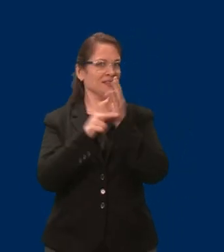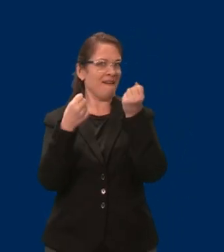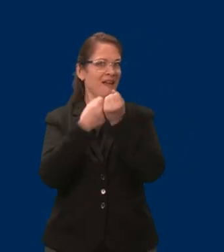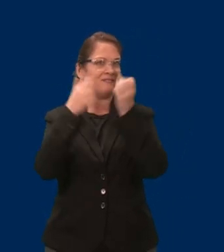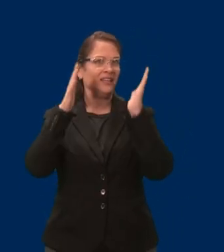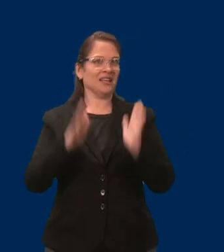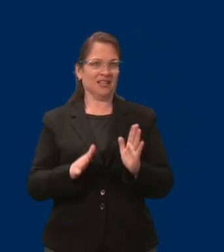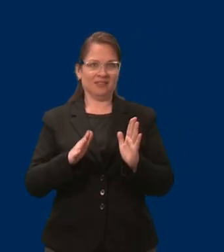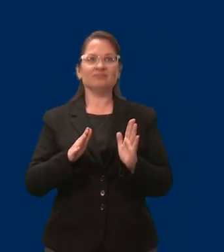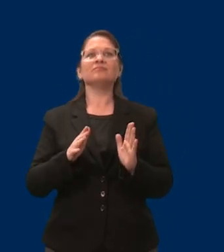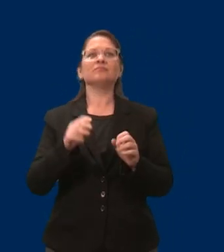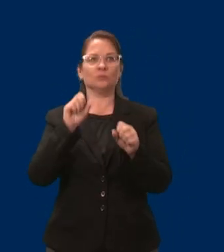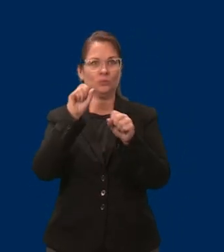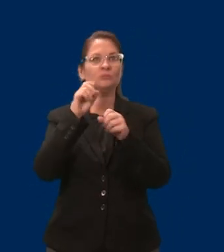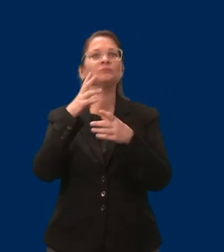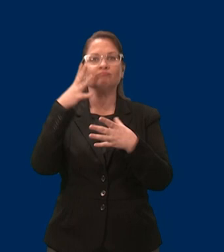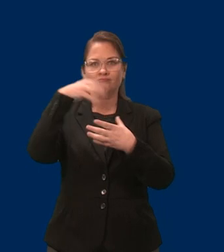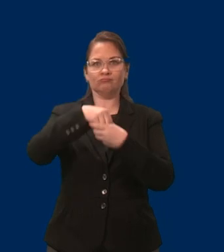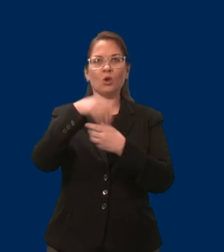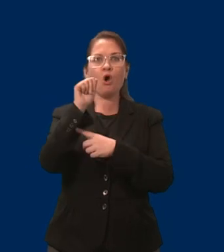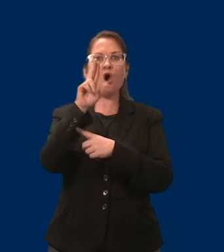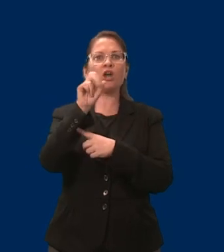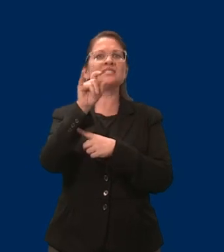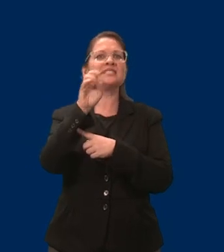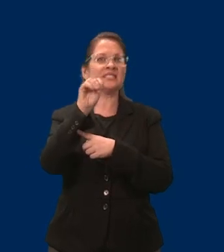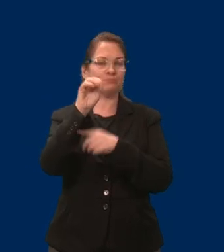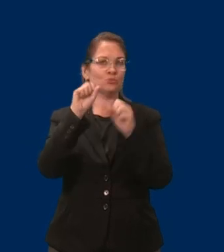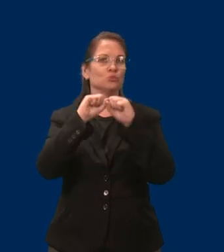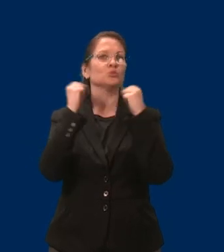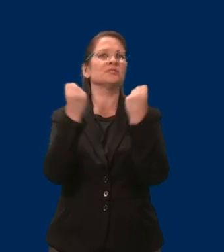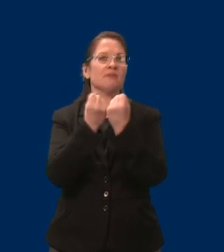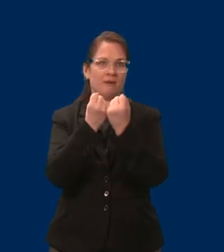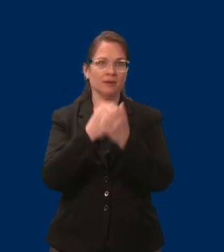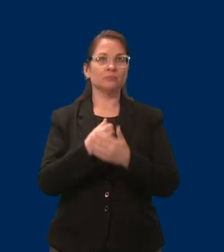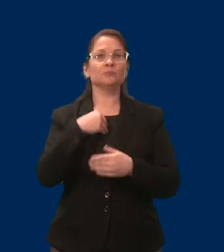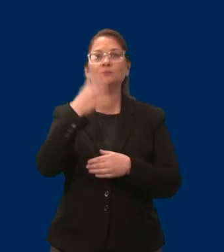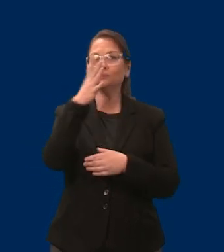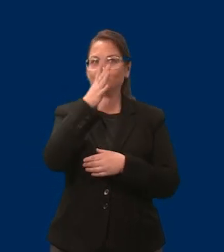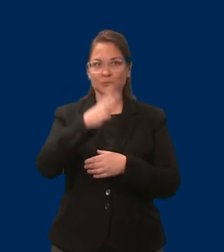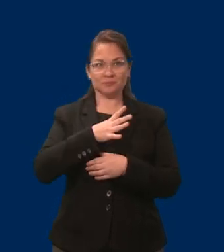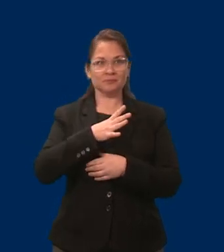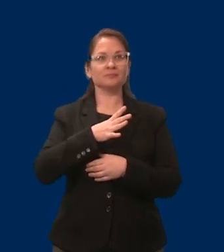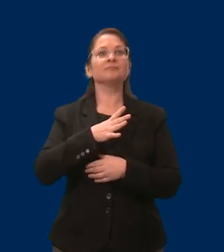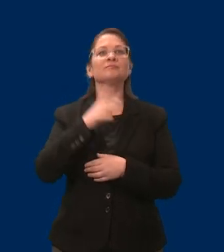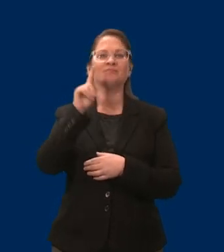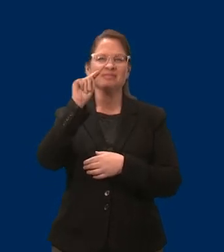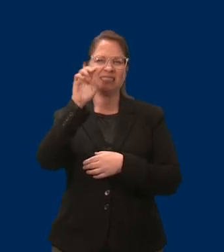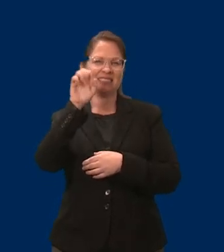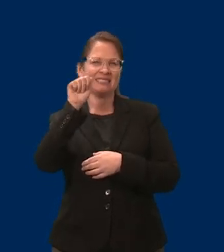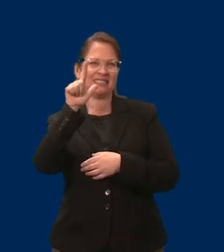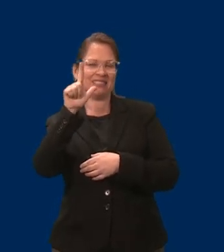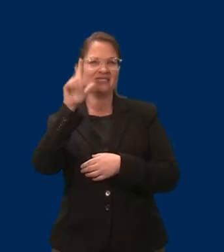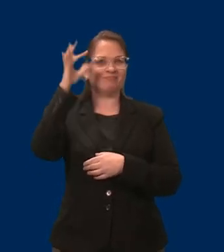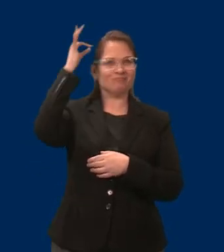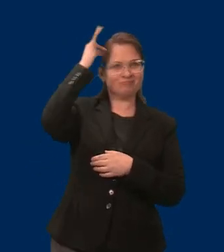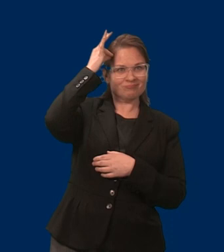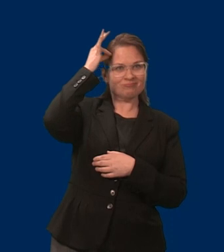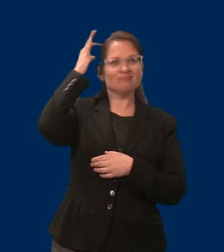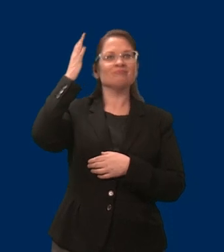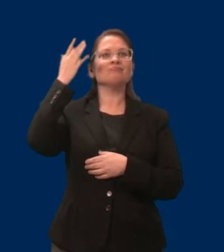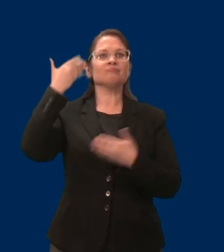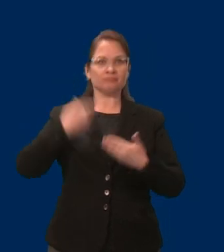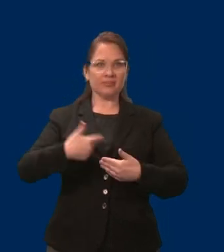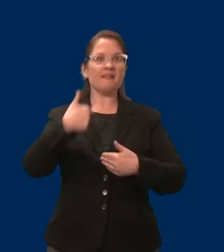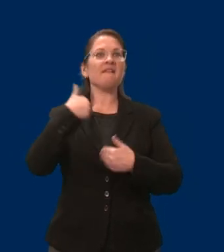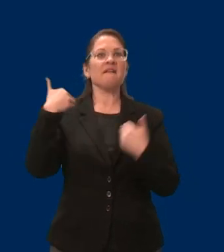Minnesota. I'm a white woman with teal hair and a bun, wearing a black sweater. I am also an autistic adult, and my pronouns are she, her.